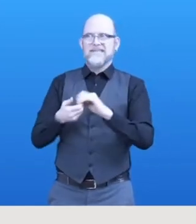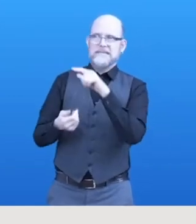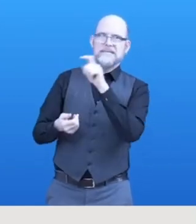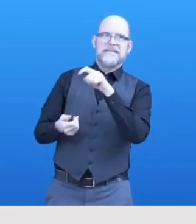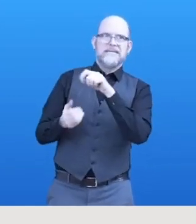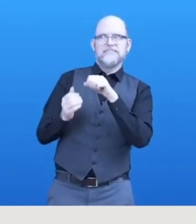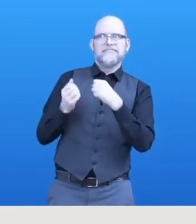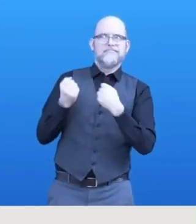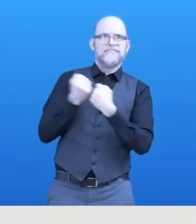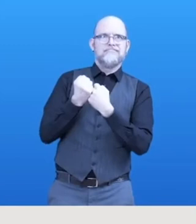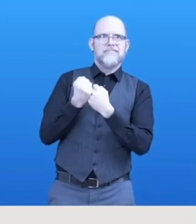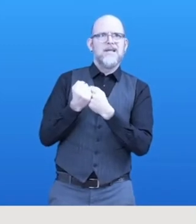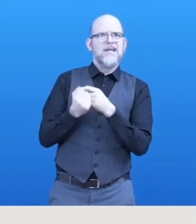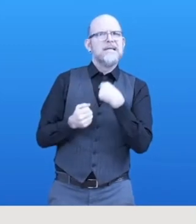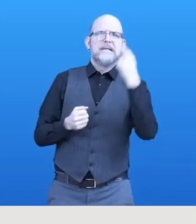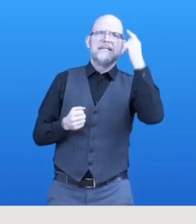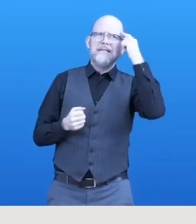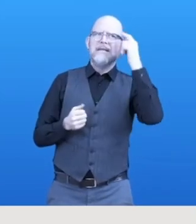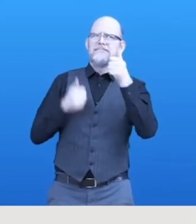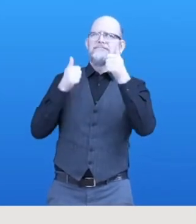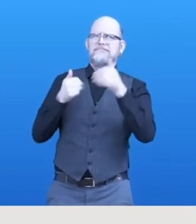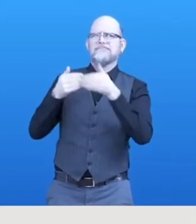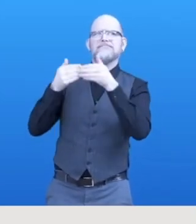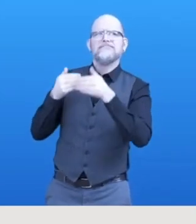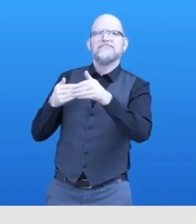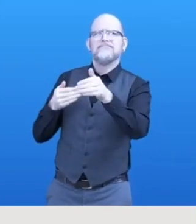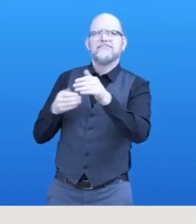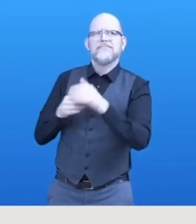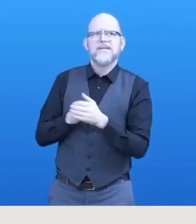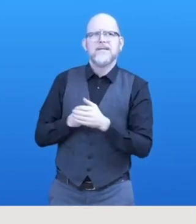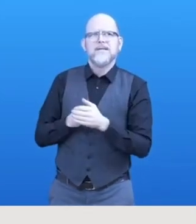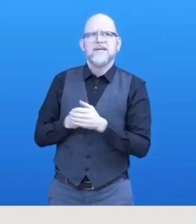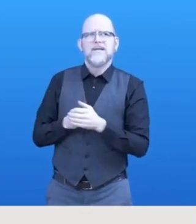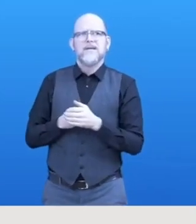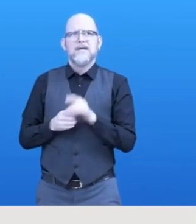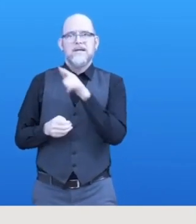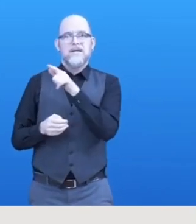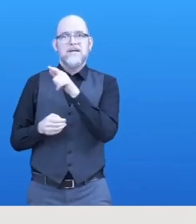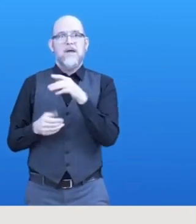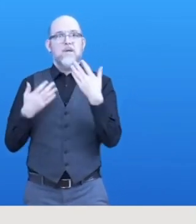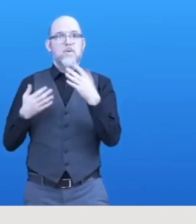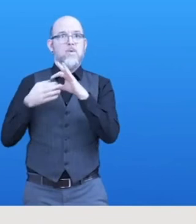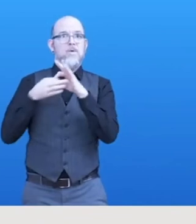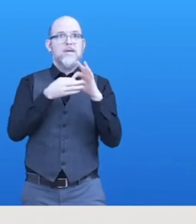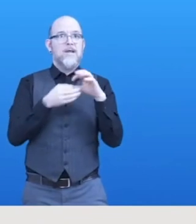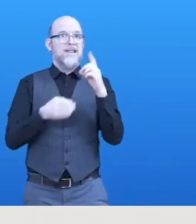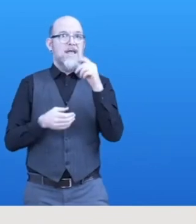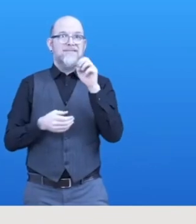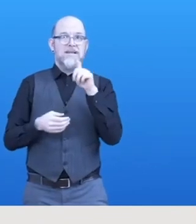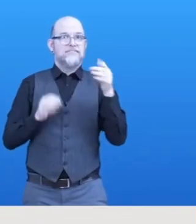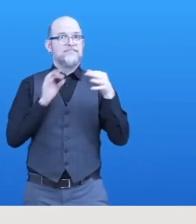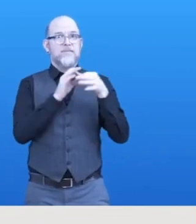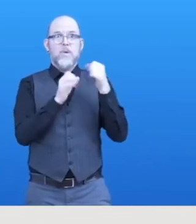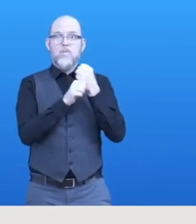if you are working in Maine, you should reach out to David. But who else could use